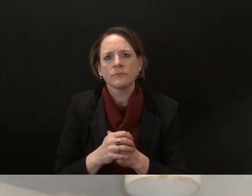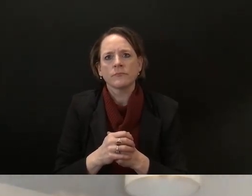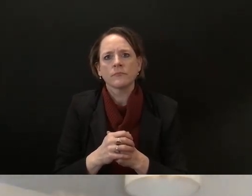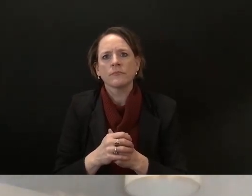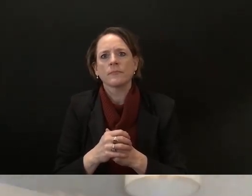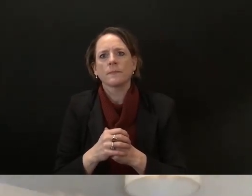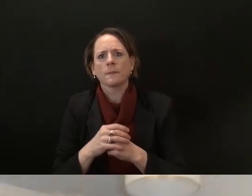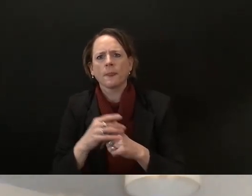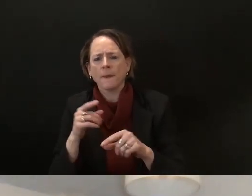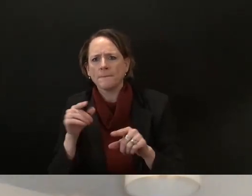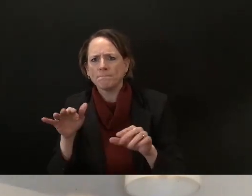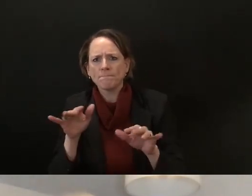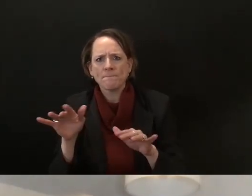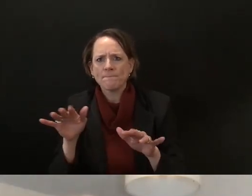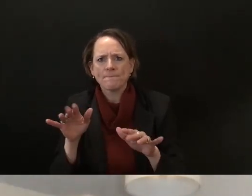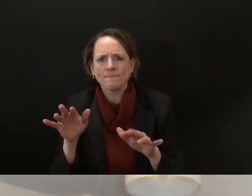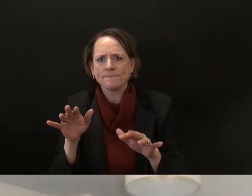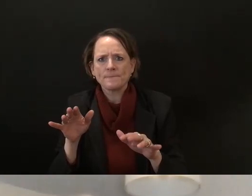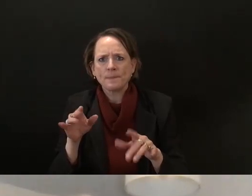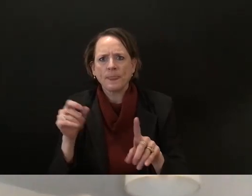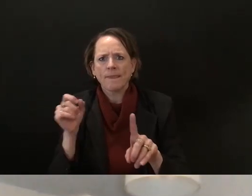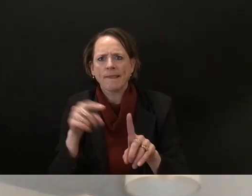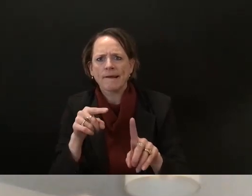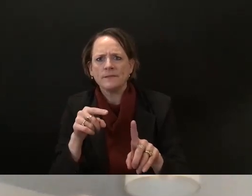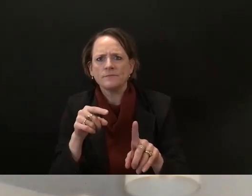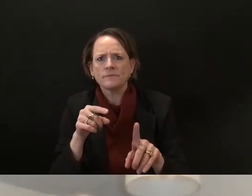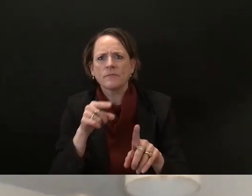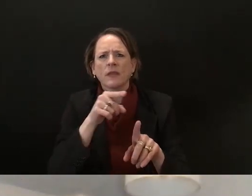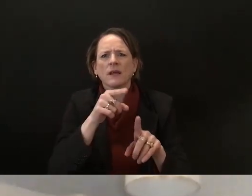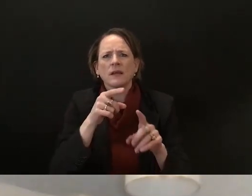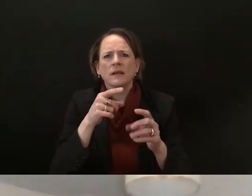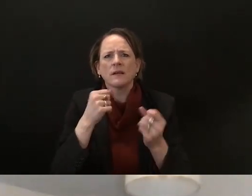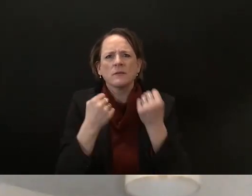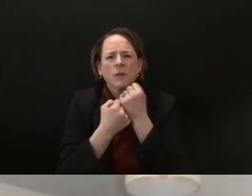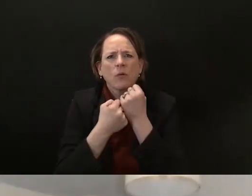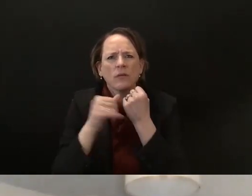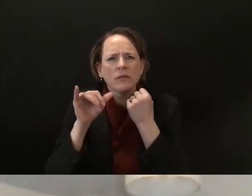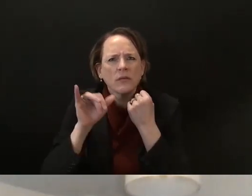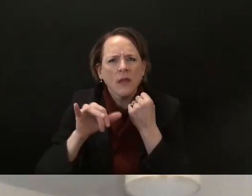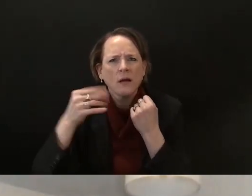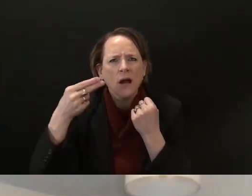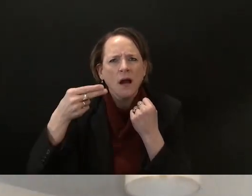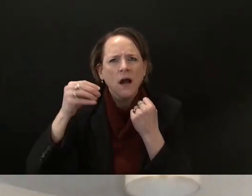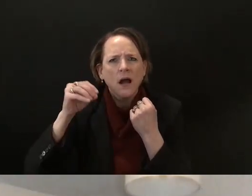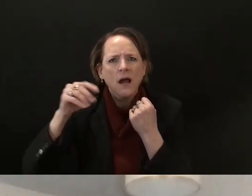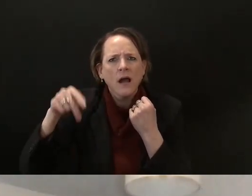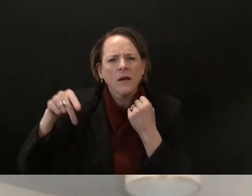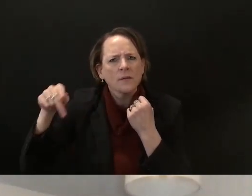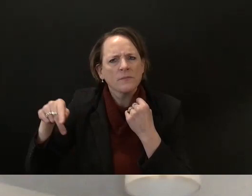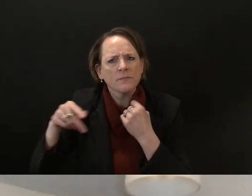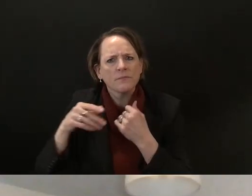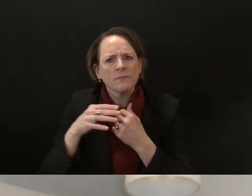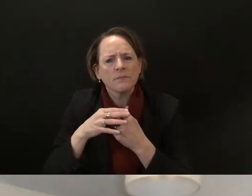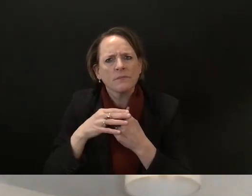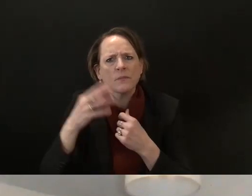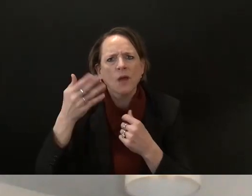extension was that no okay um i do again i think